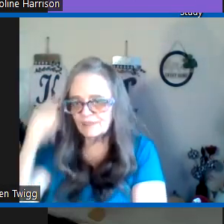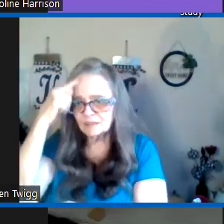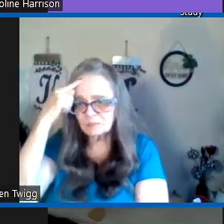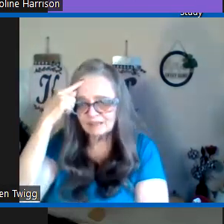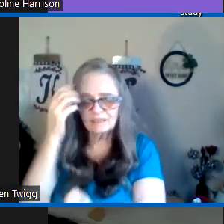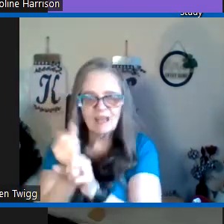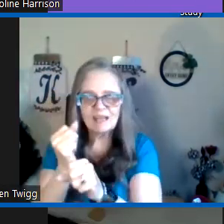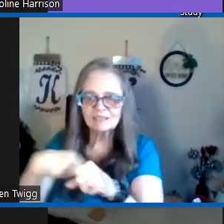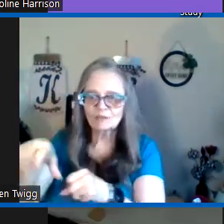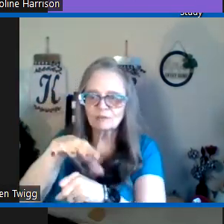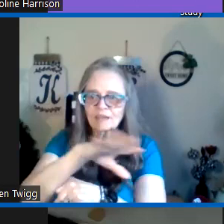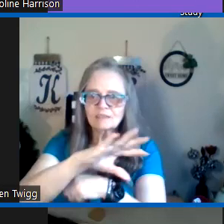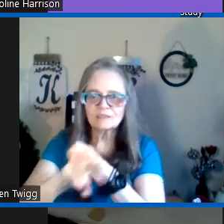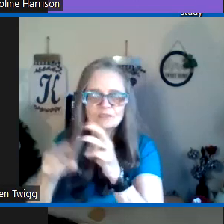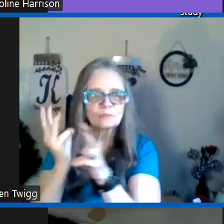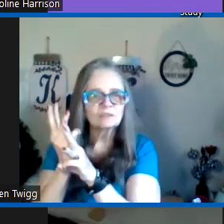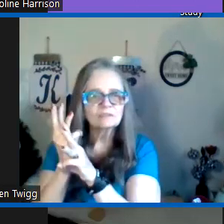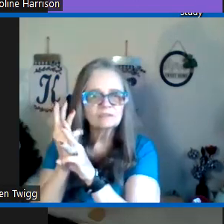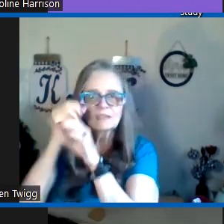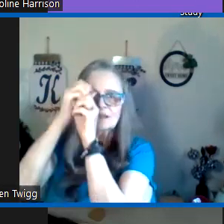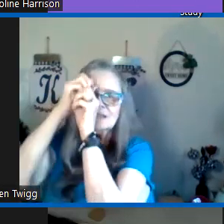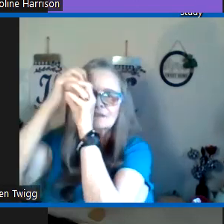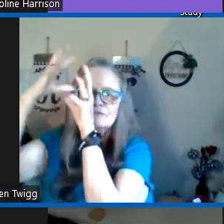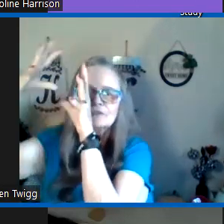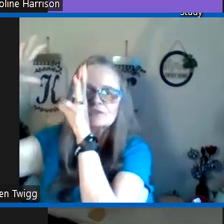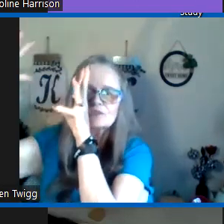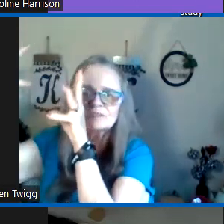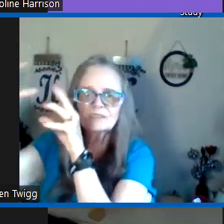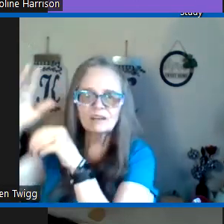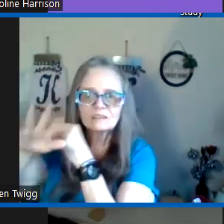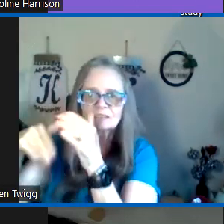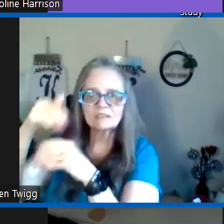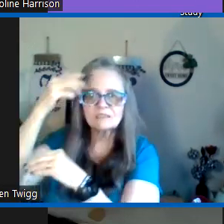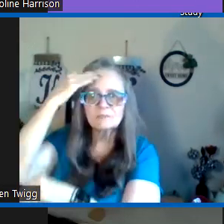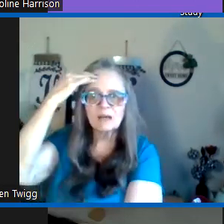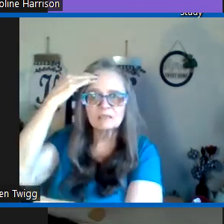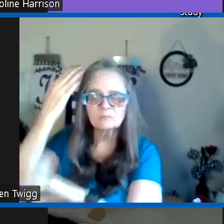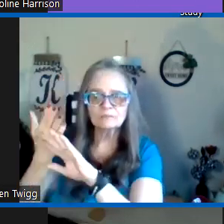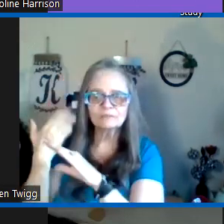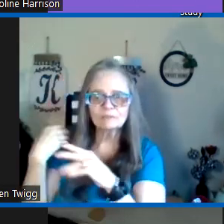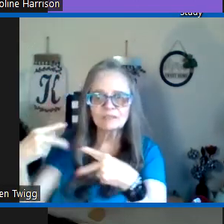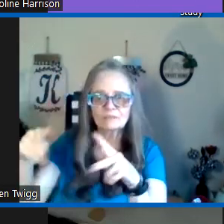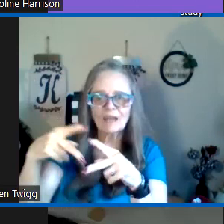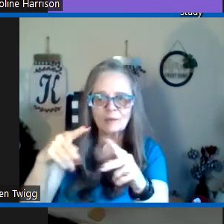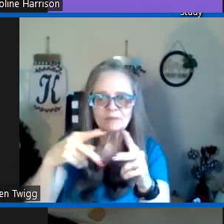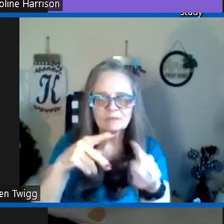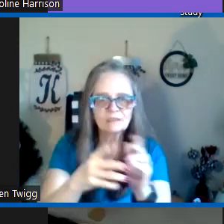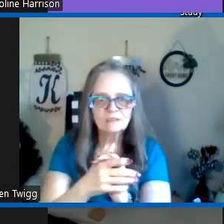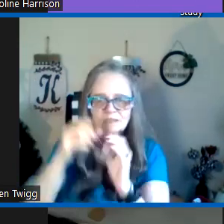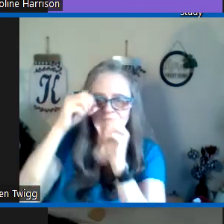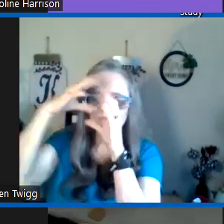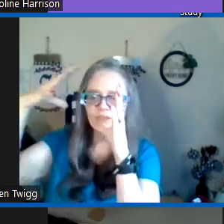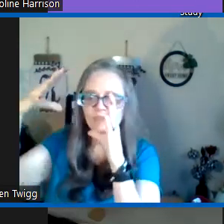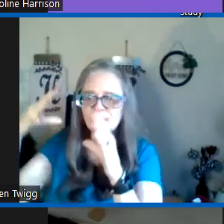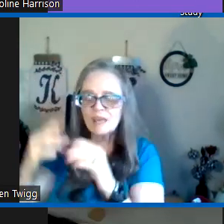think about it as he created this world and he envisioned it all in his mind before it ever happened